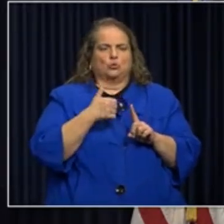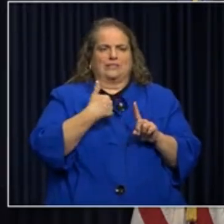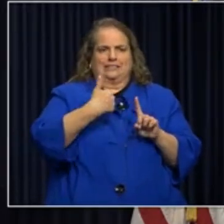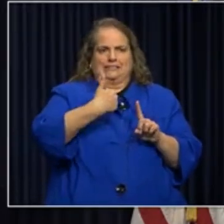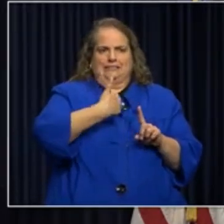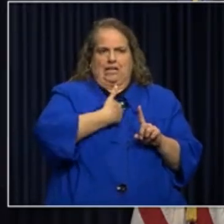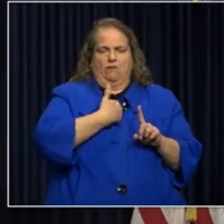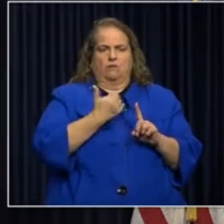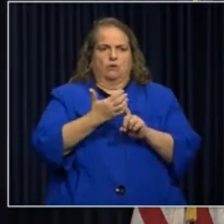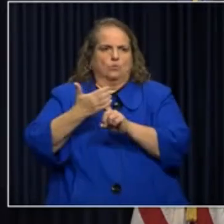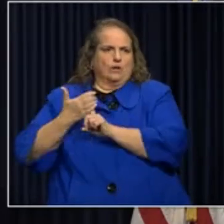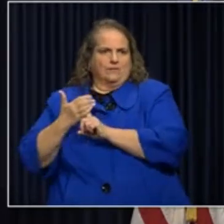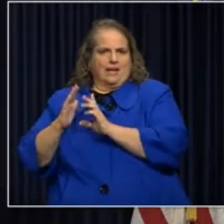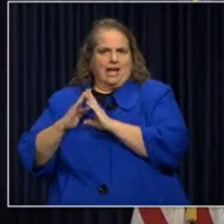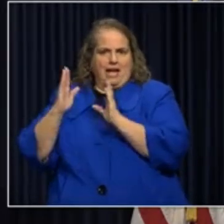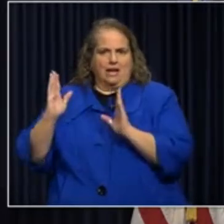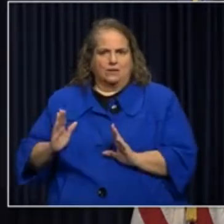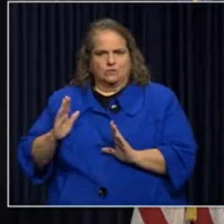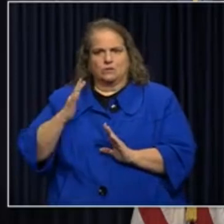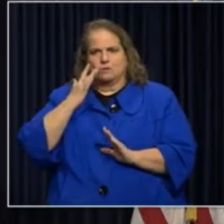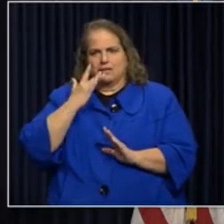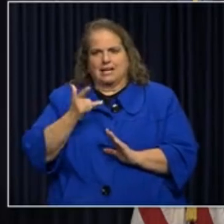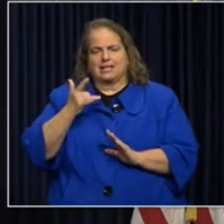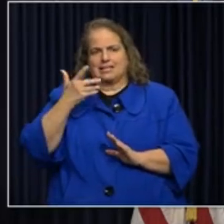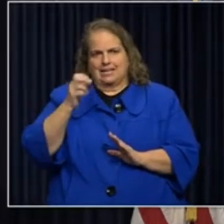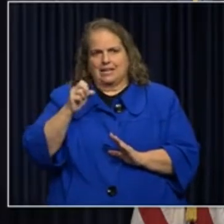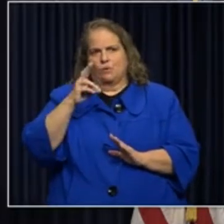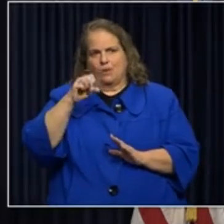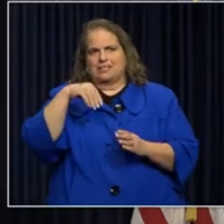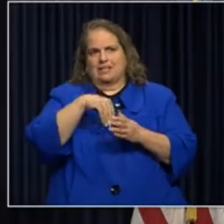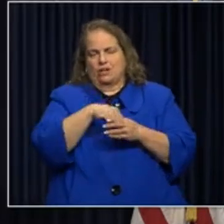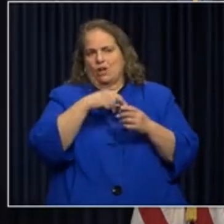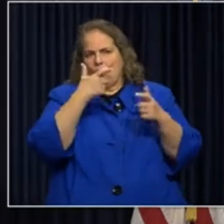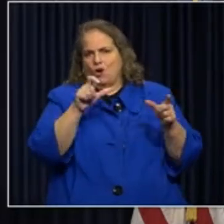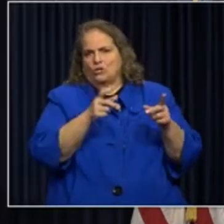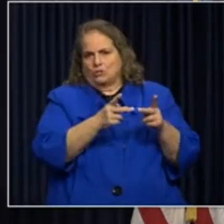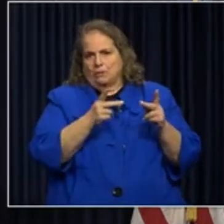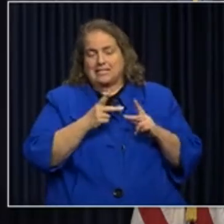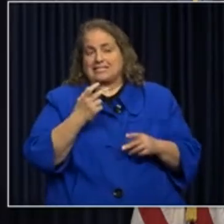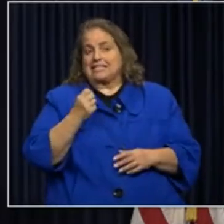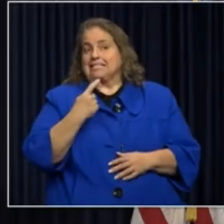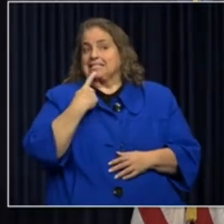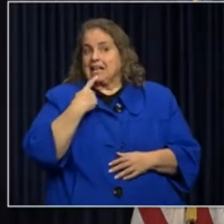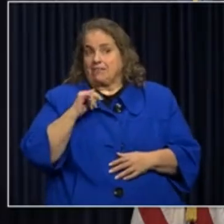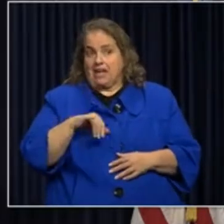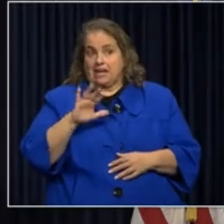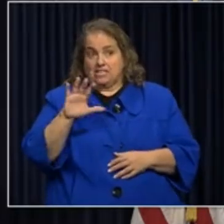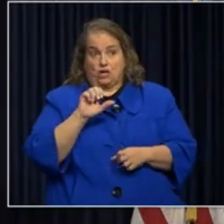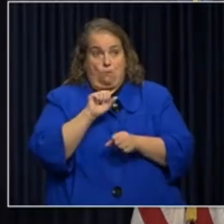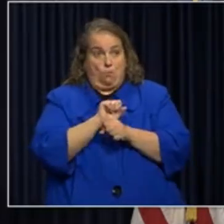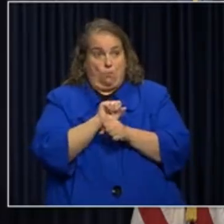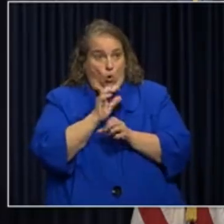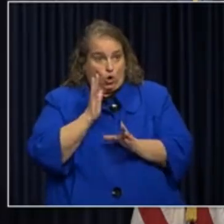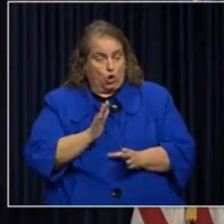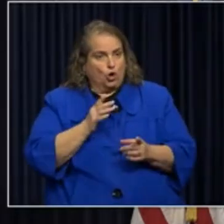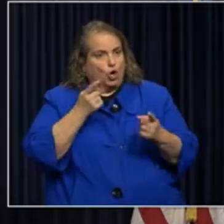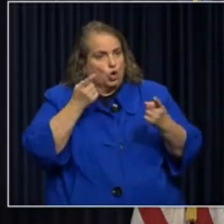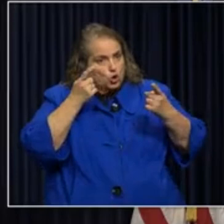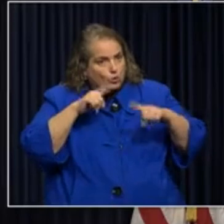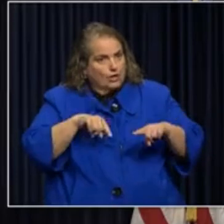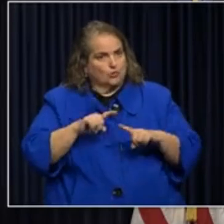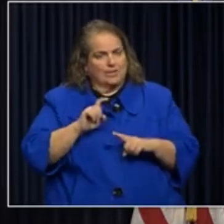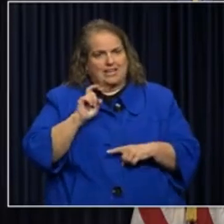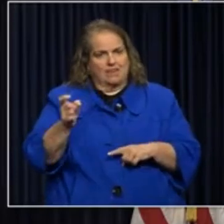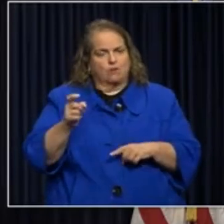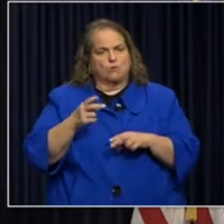health conditions and just worried about actually being in such a large facility. He said that his employer had agreed to grant him